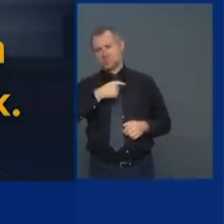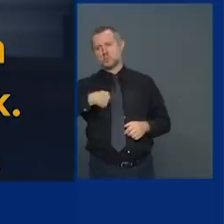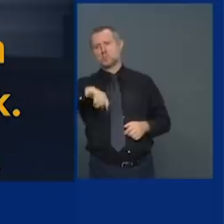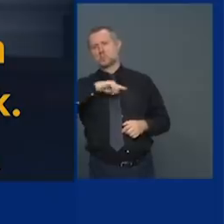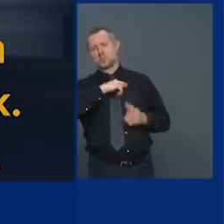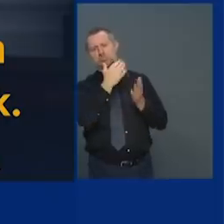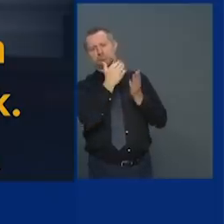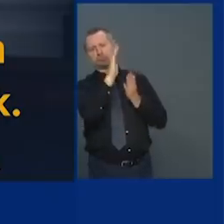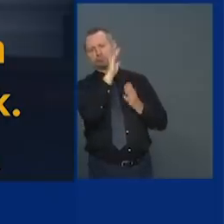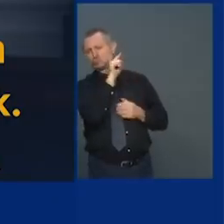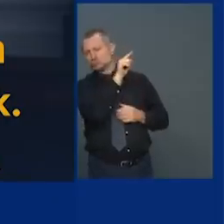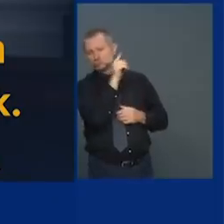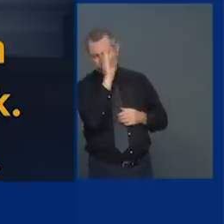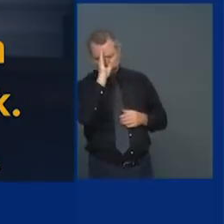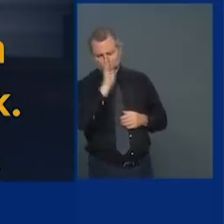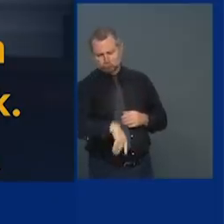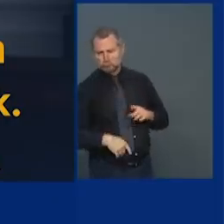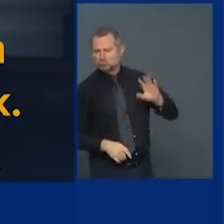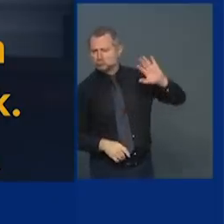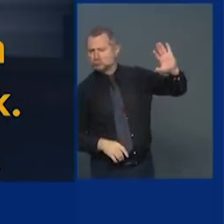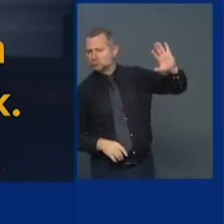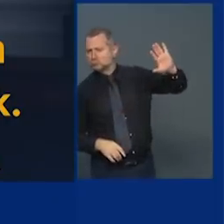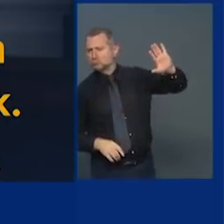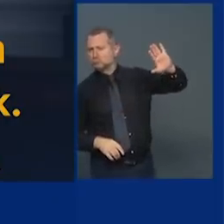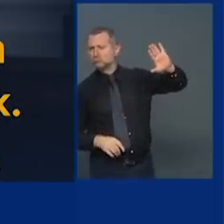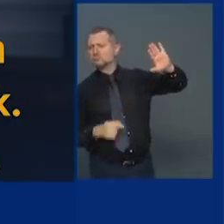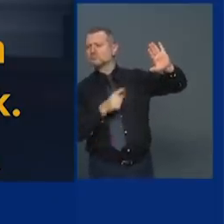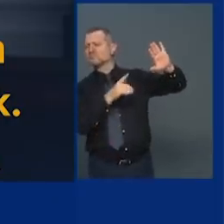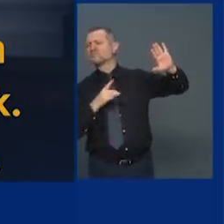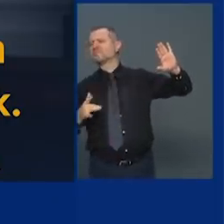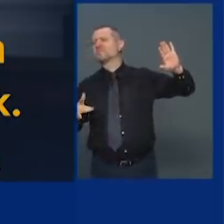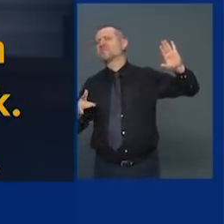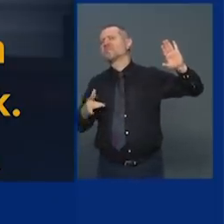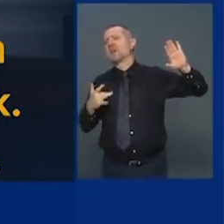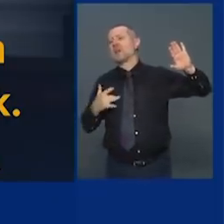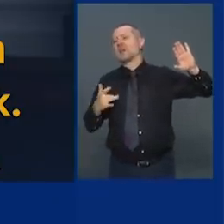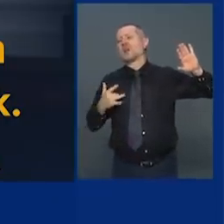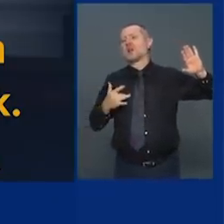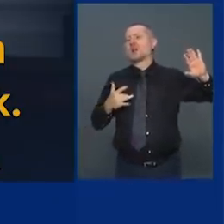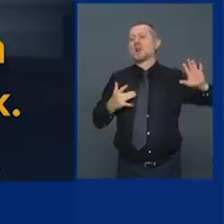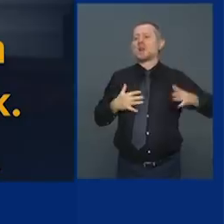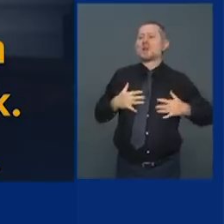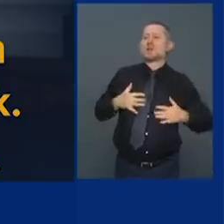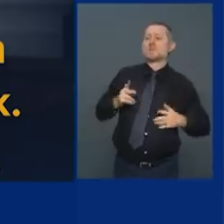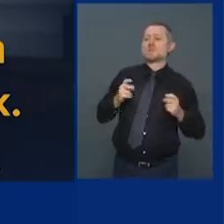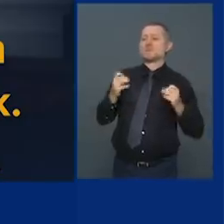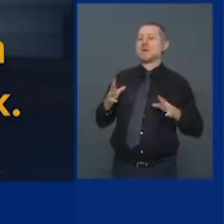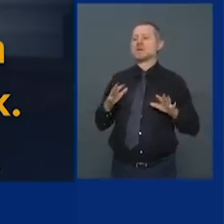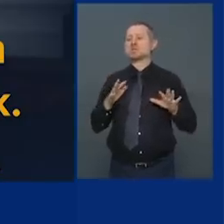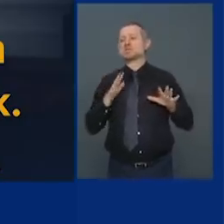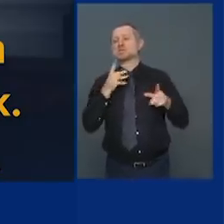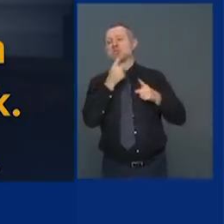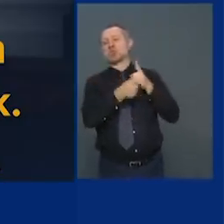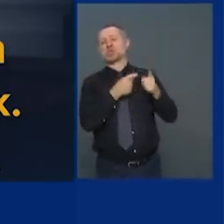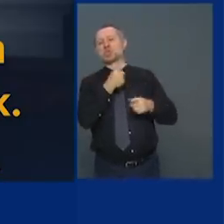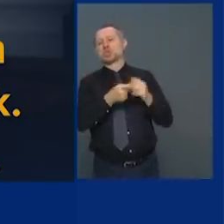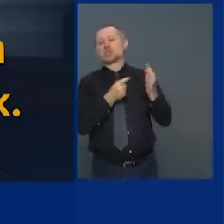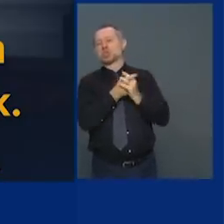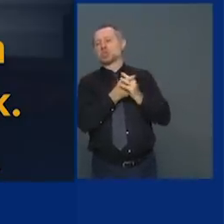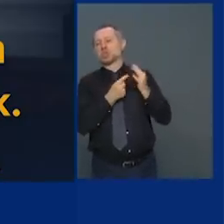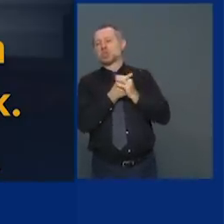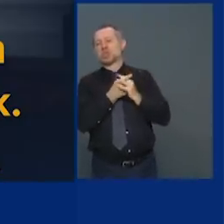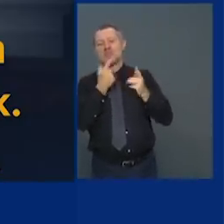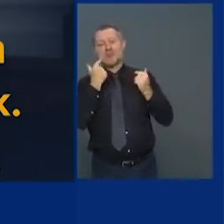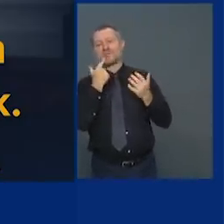i know you feel that you are a subject of scorn and a joke in new